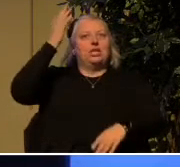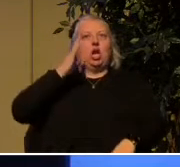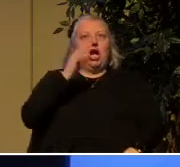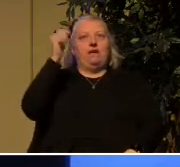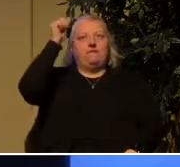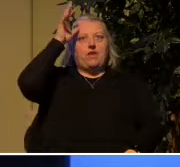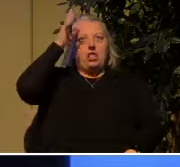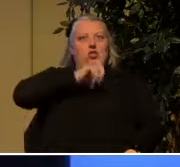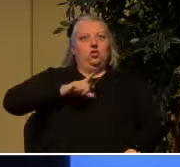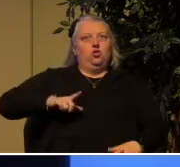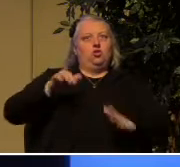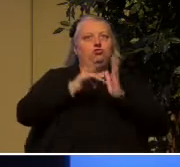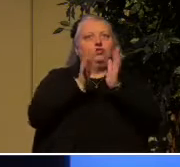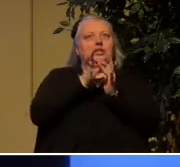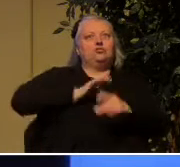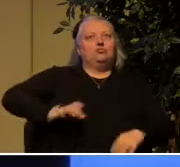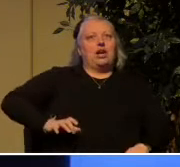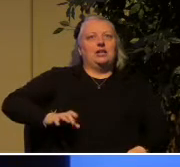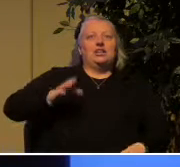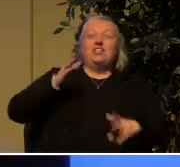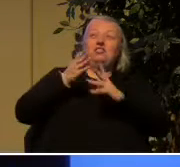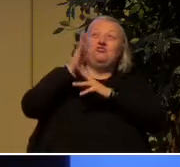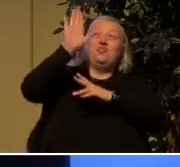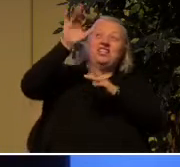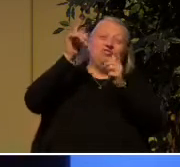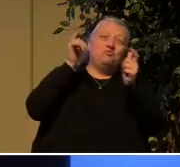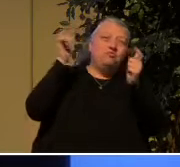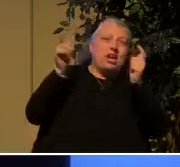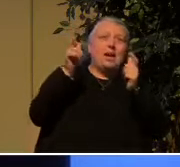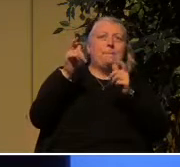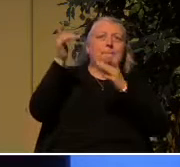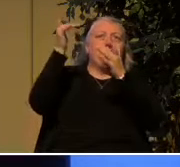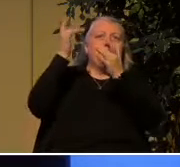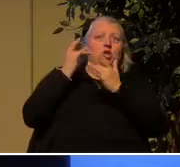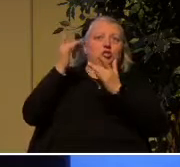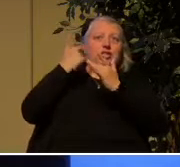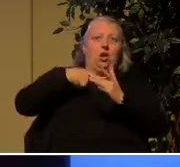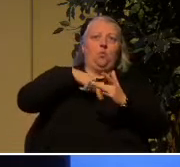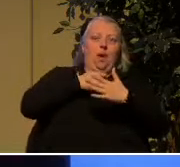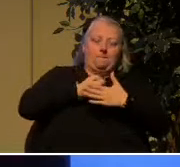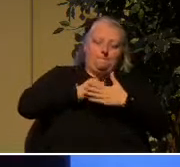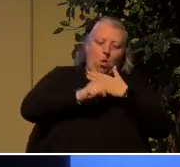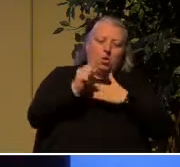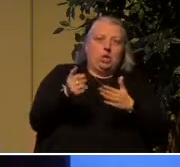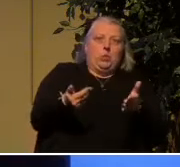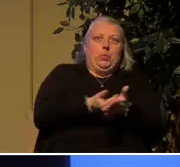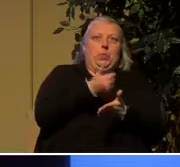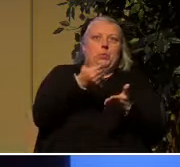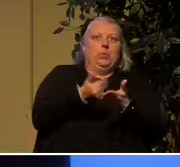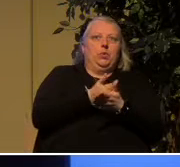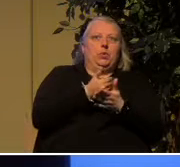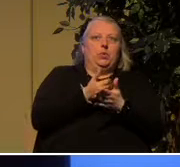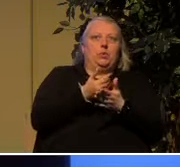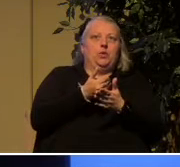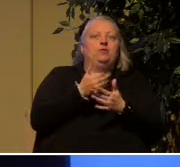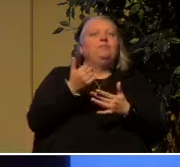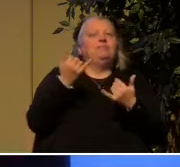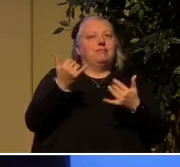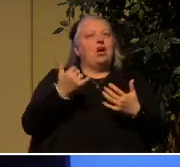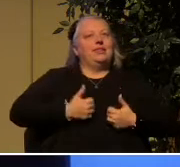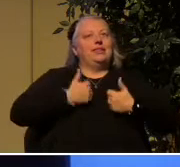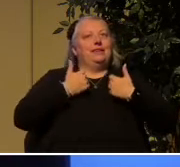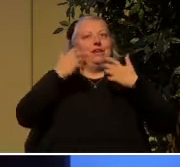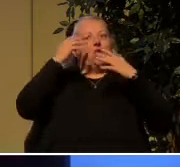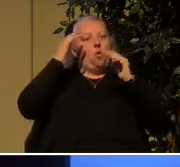By his great mercy, we have been born anew to a living hope through the resurrection of Jesus